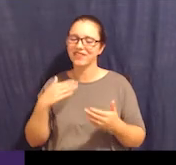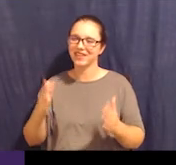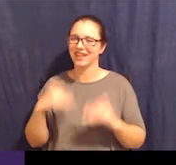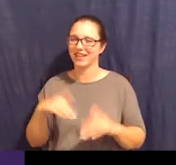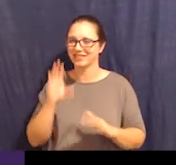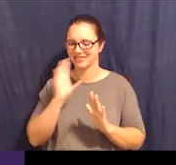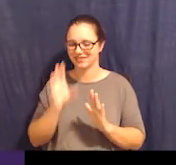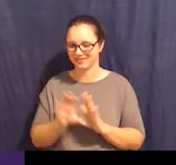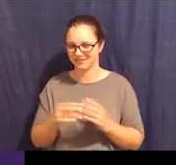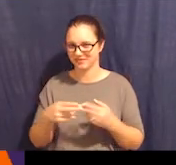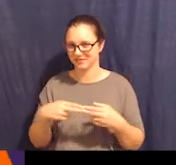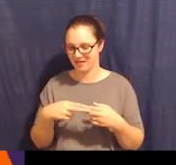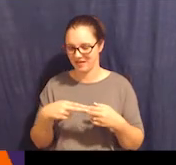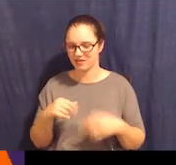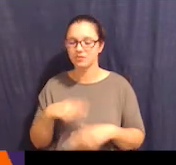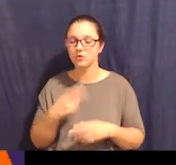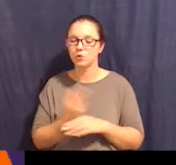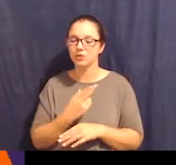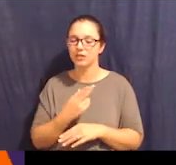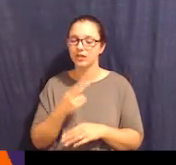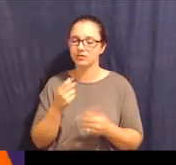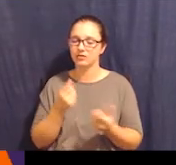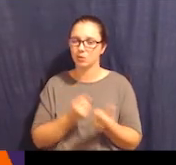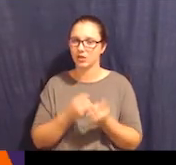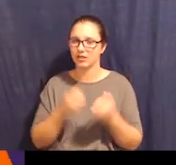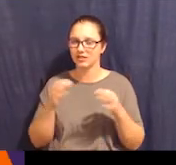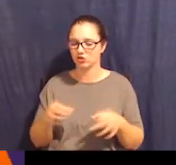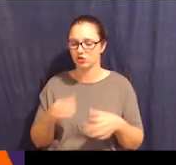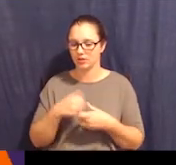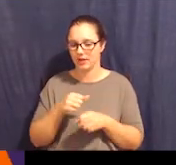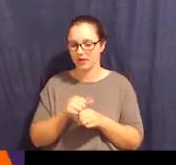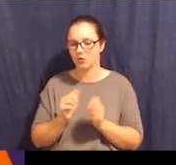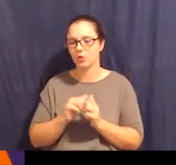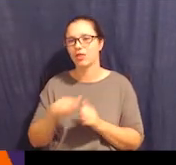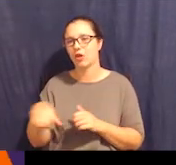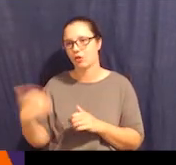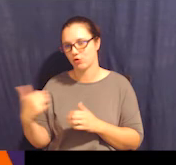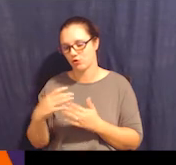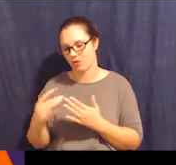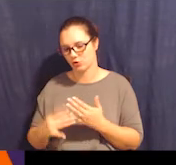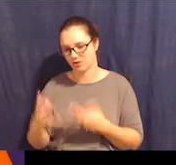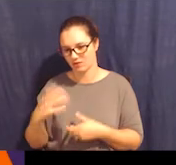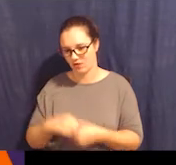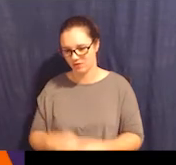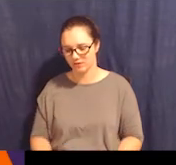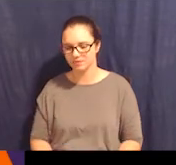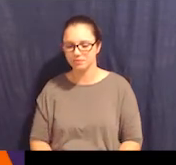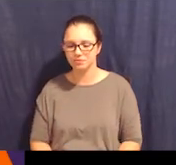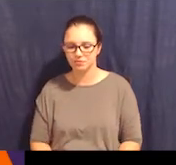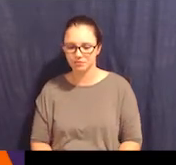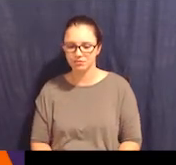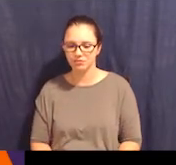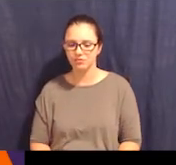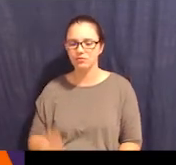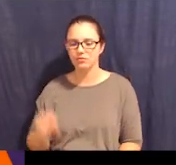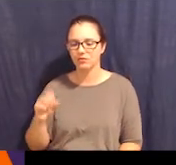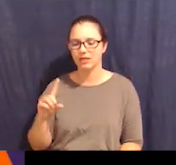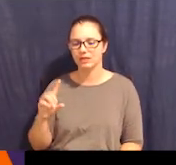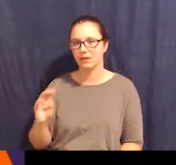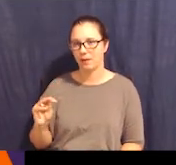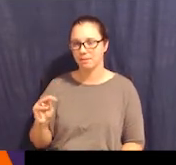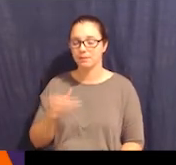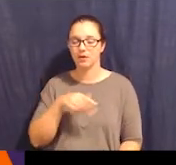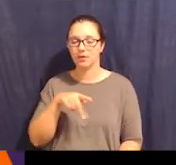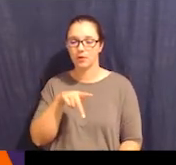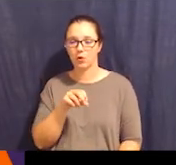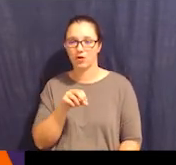other options. So SDM and powers of attorney, this is one option that I see pretty often that